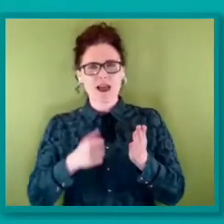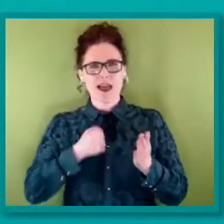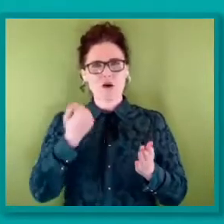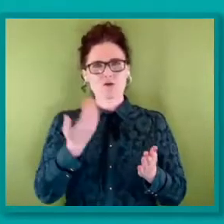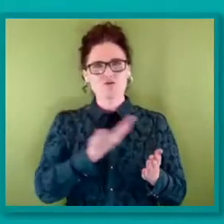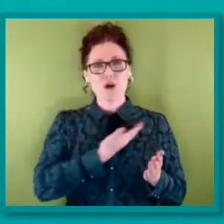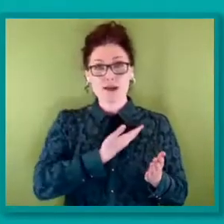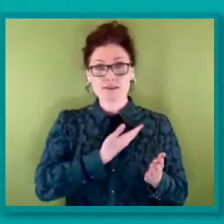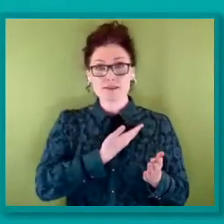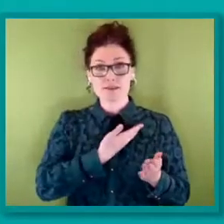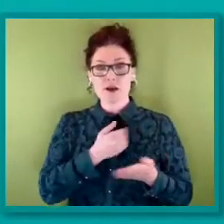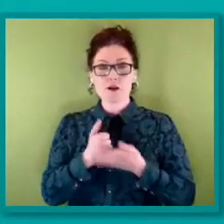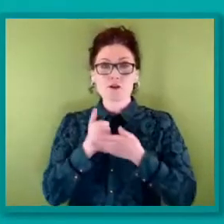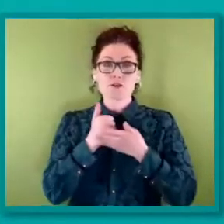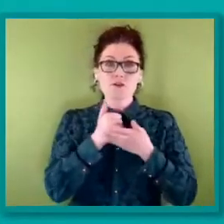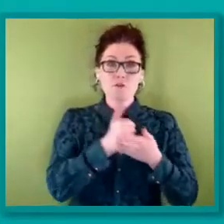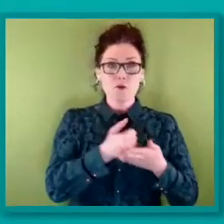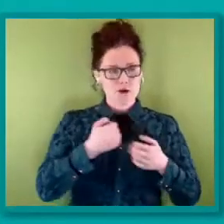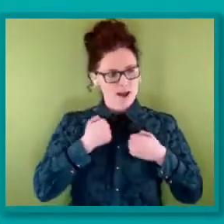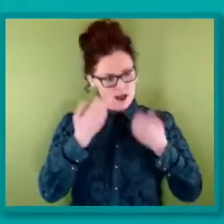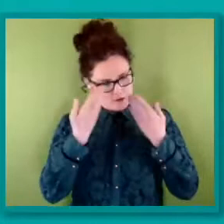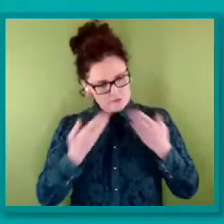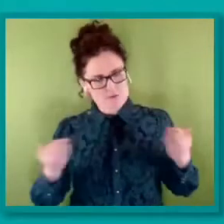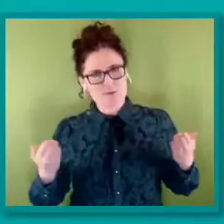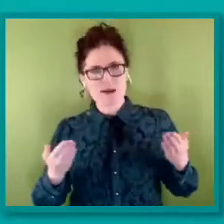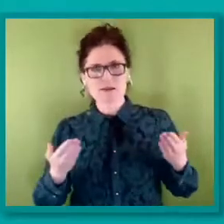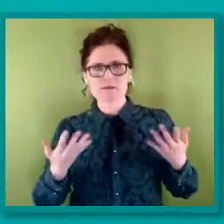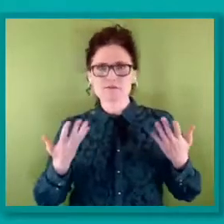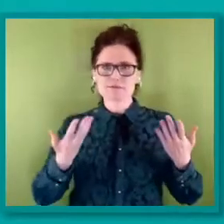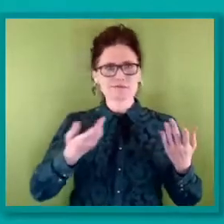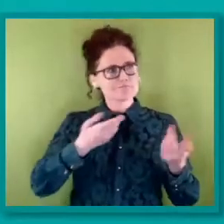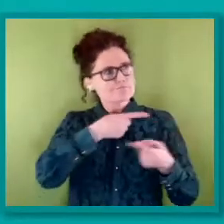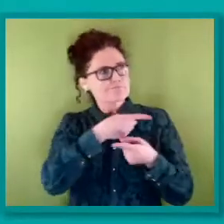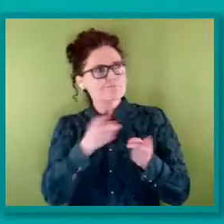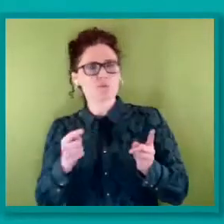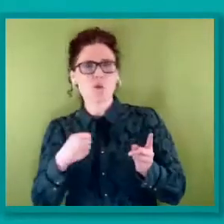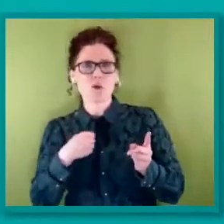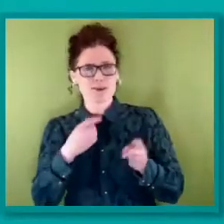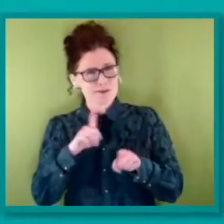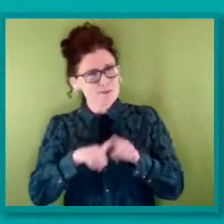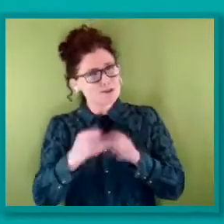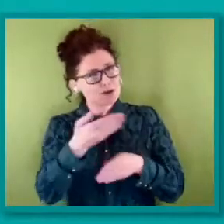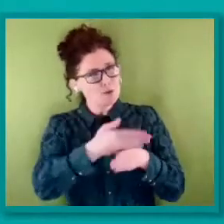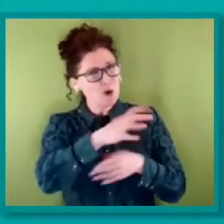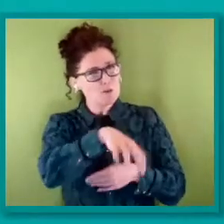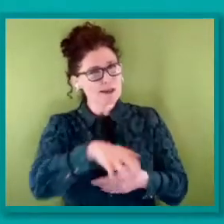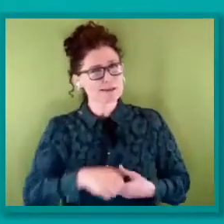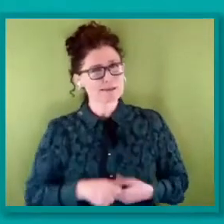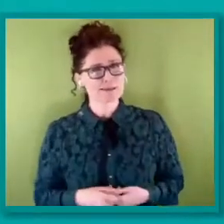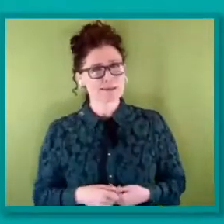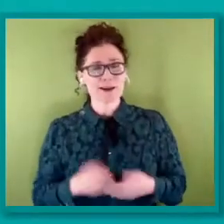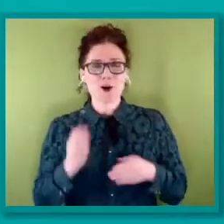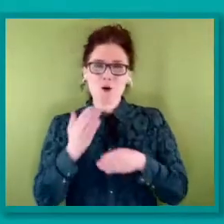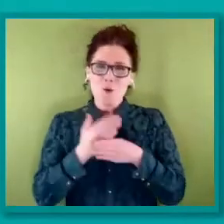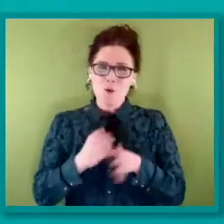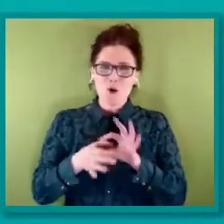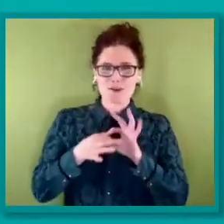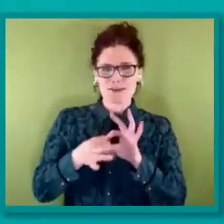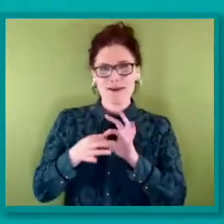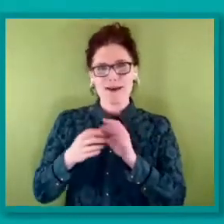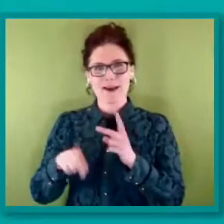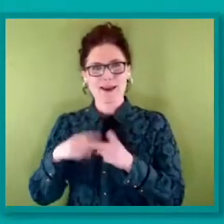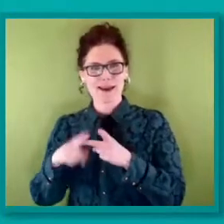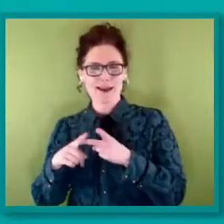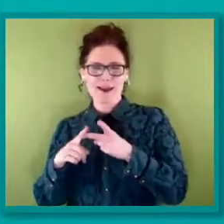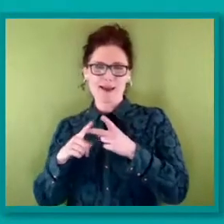people's dignity and rights, especially at work. We need to work. We campaign together, challenge together, fight together and